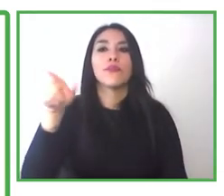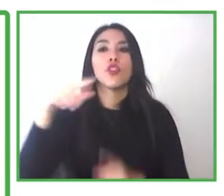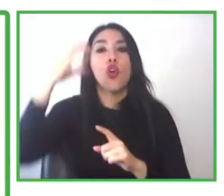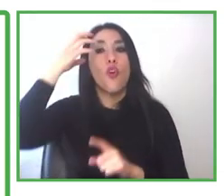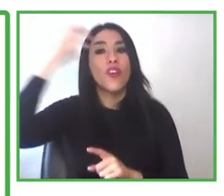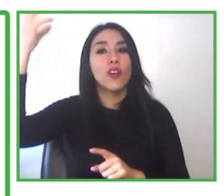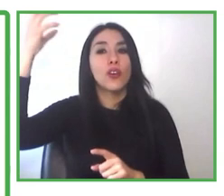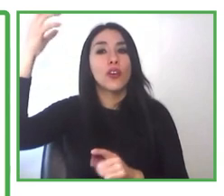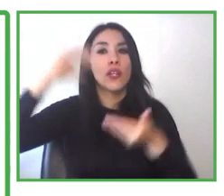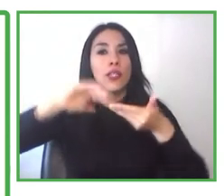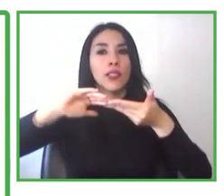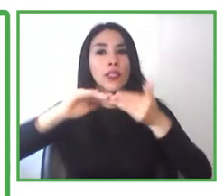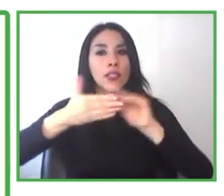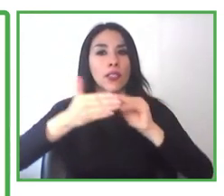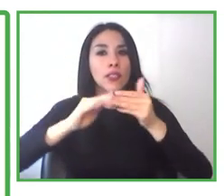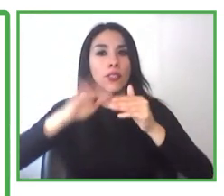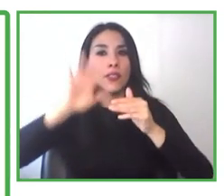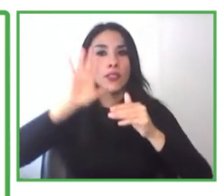instructor in Finland.